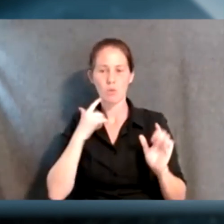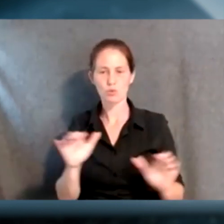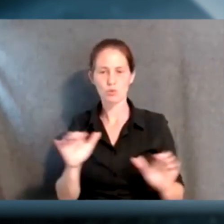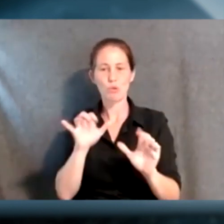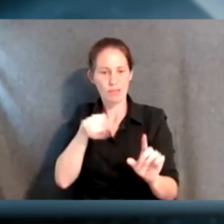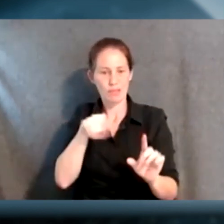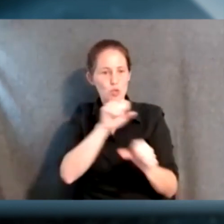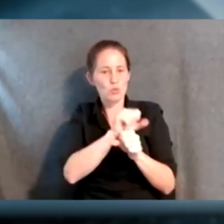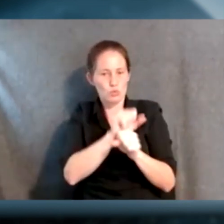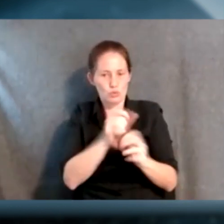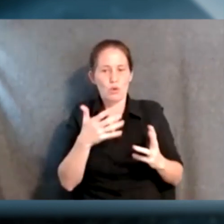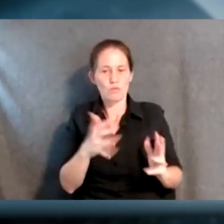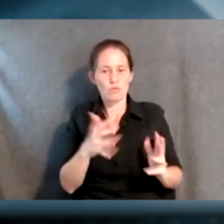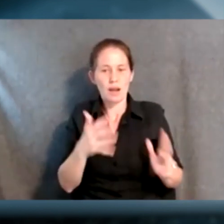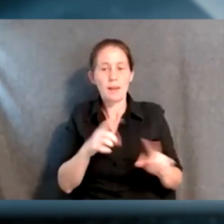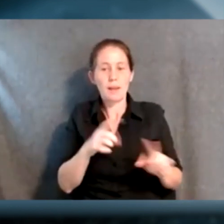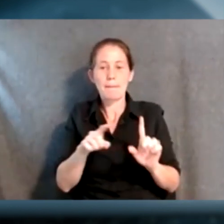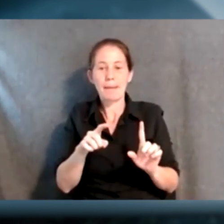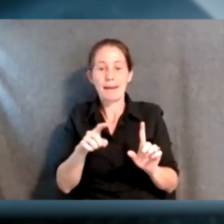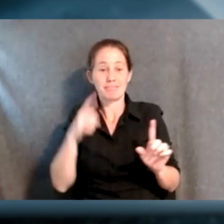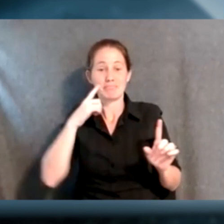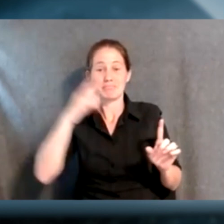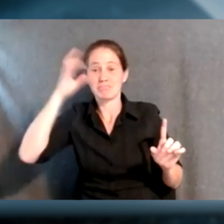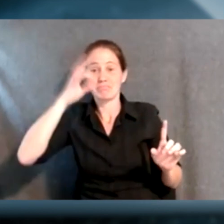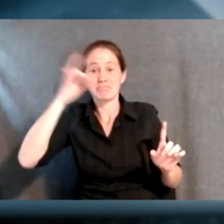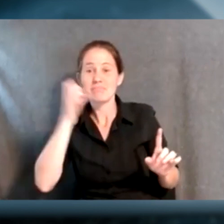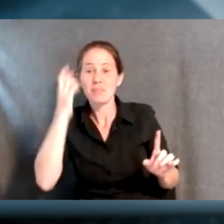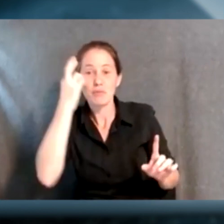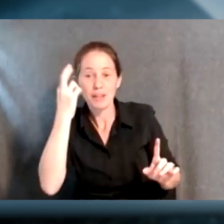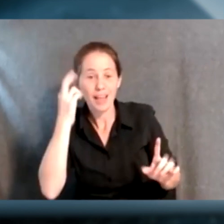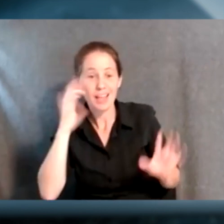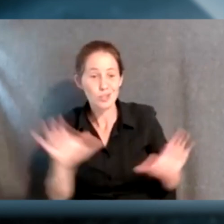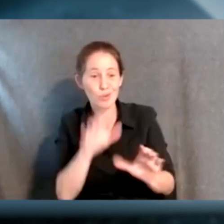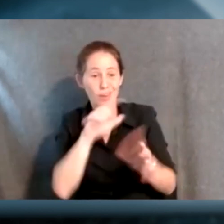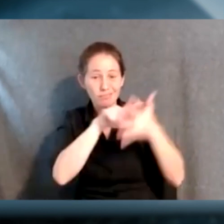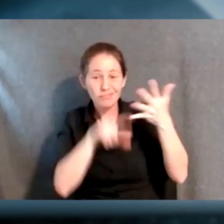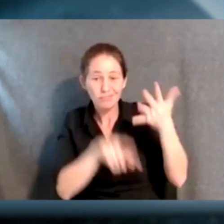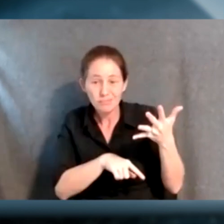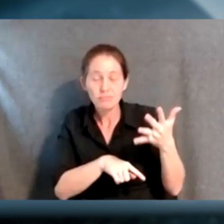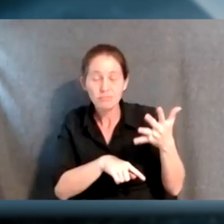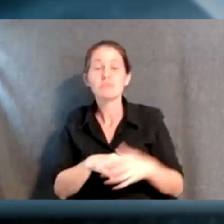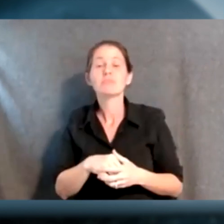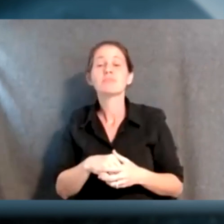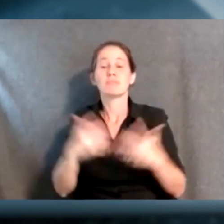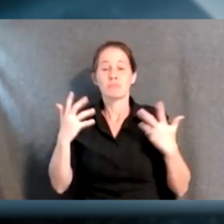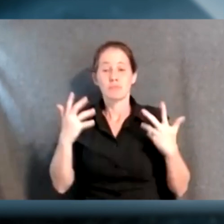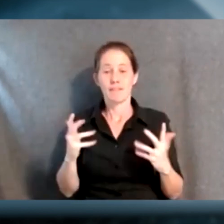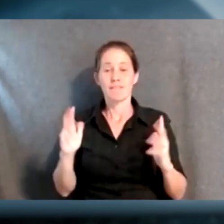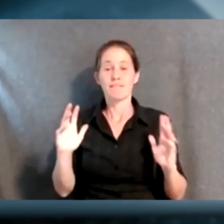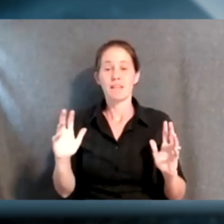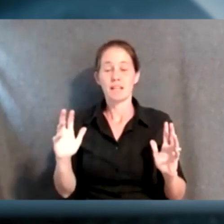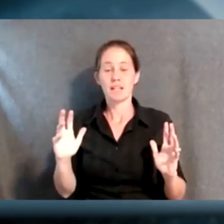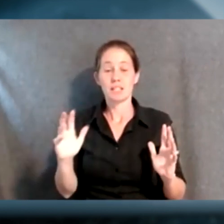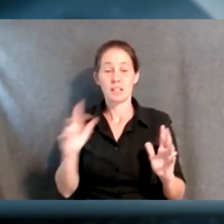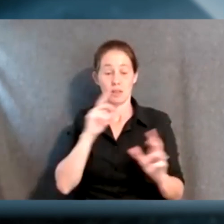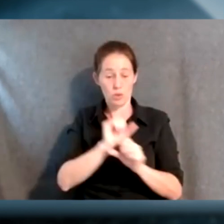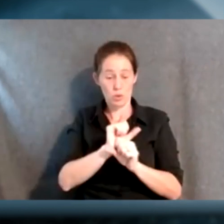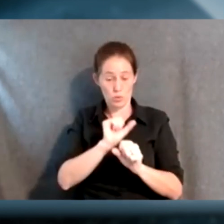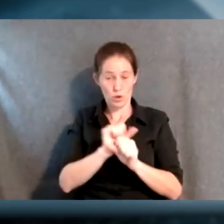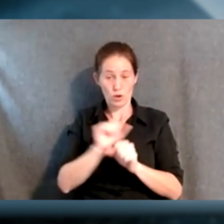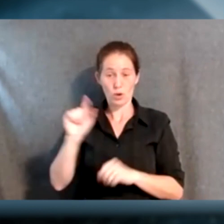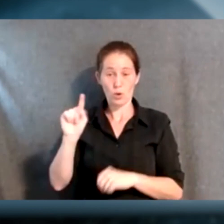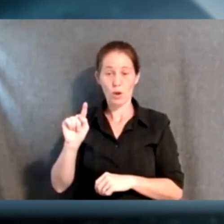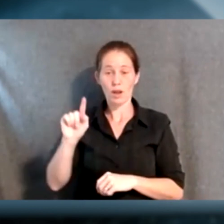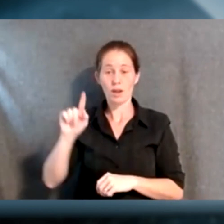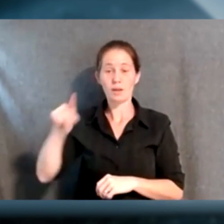work, but not knowing we were doing this work. And as we completed the work of the 1PGH